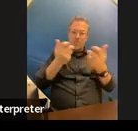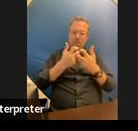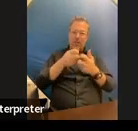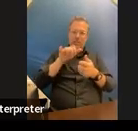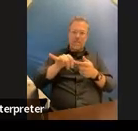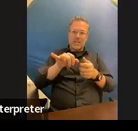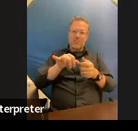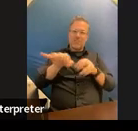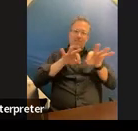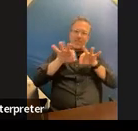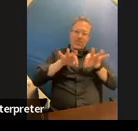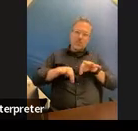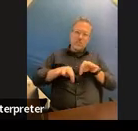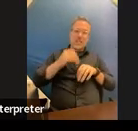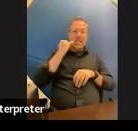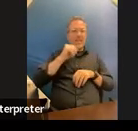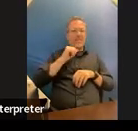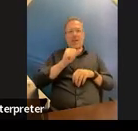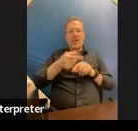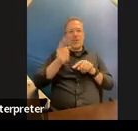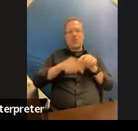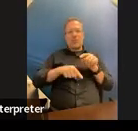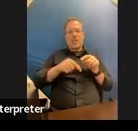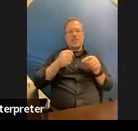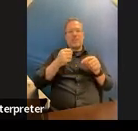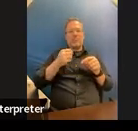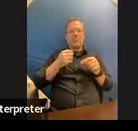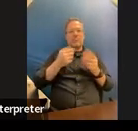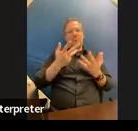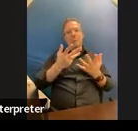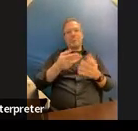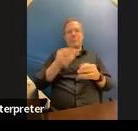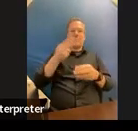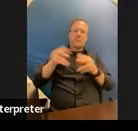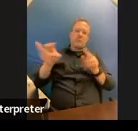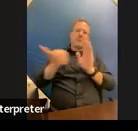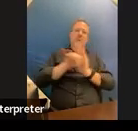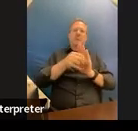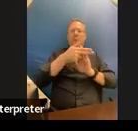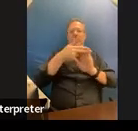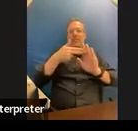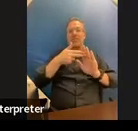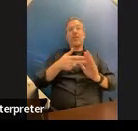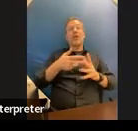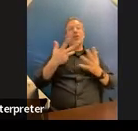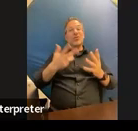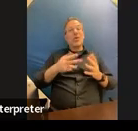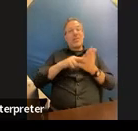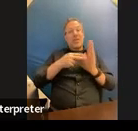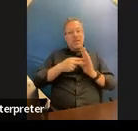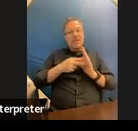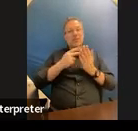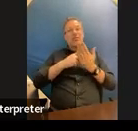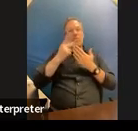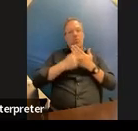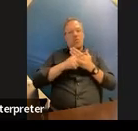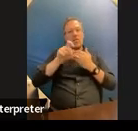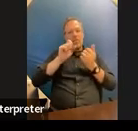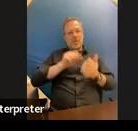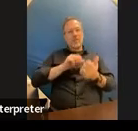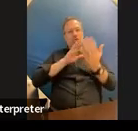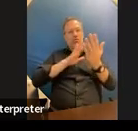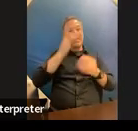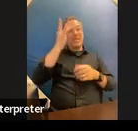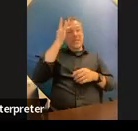with id so we would expect to see programming to address both intellectual functioning and adaptive